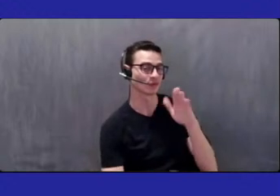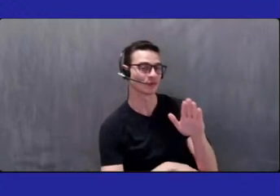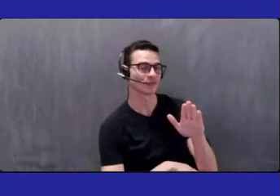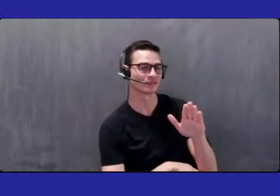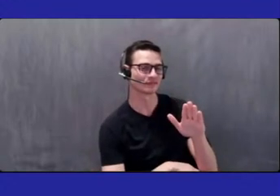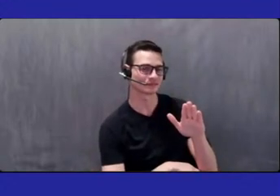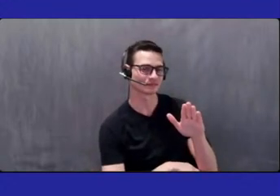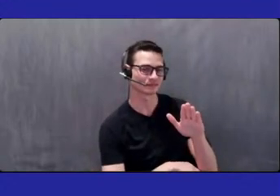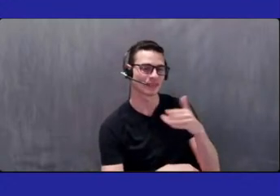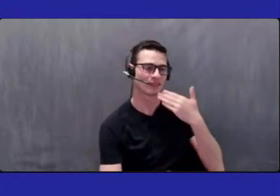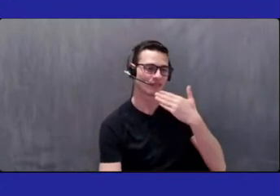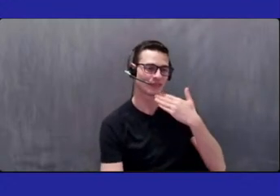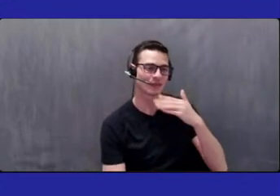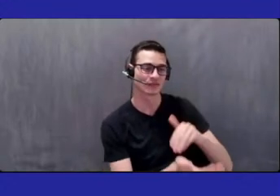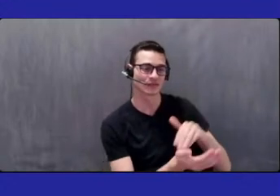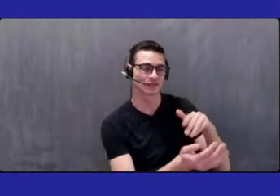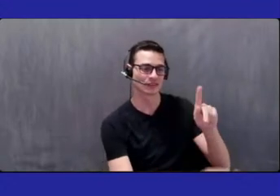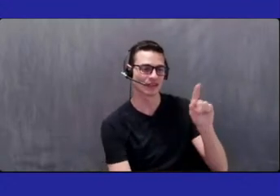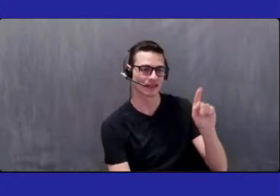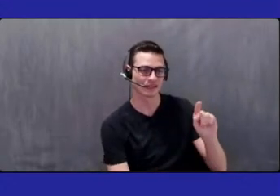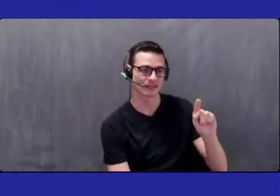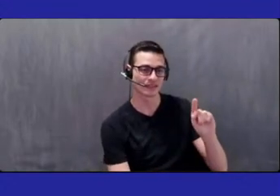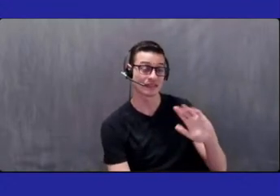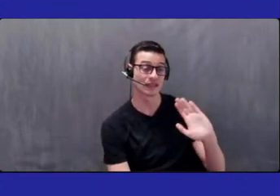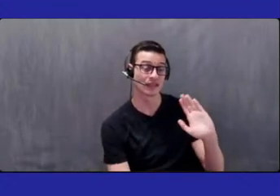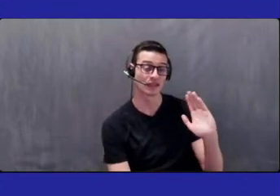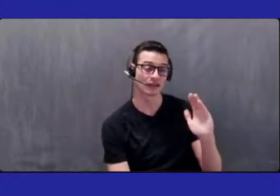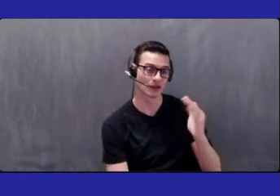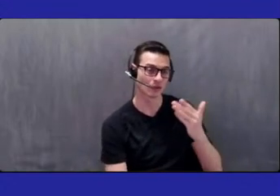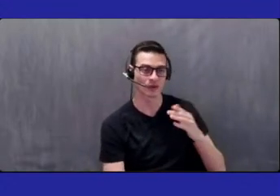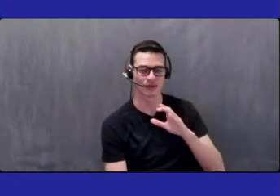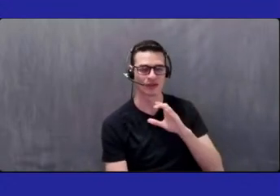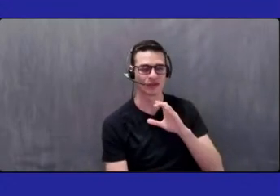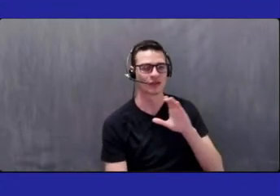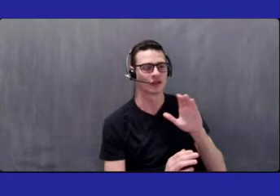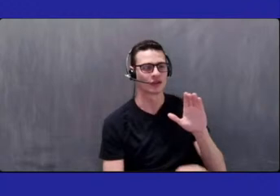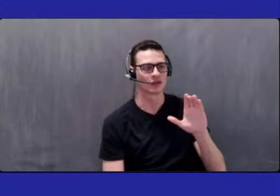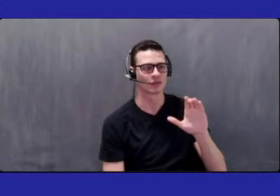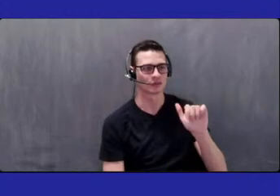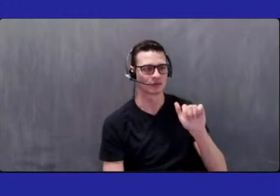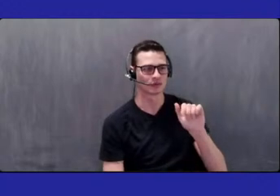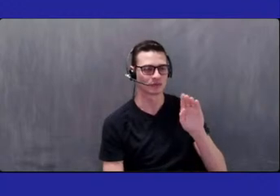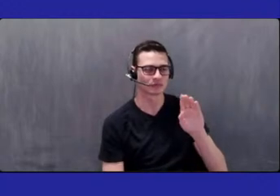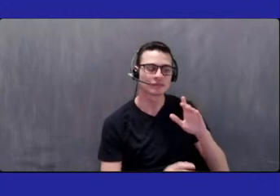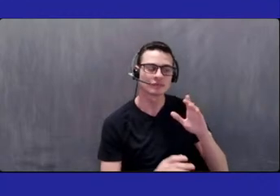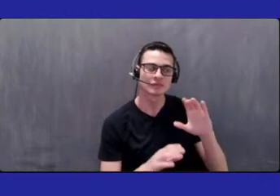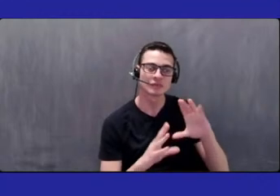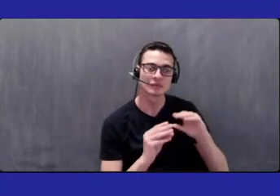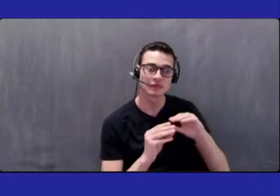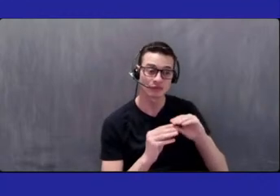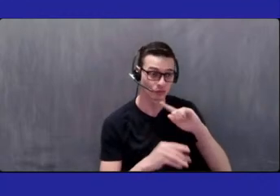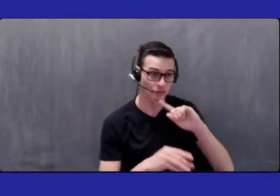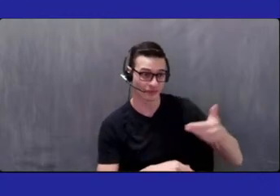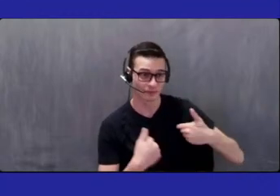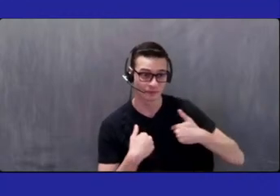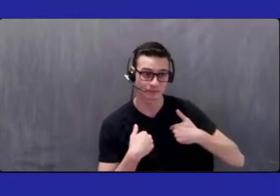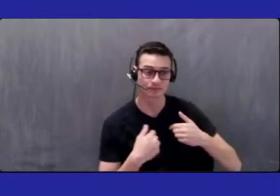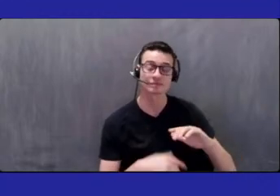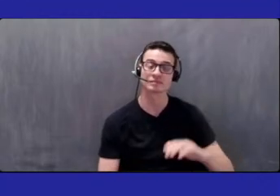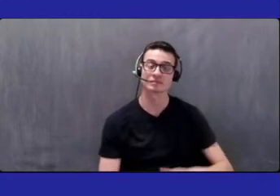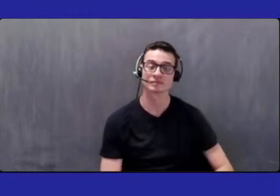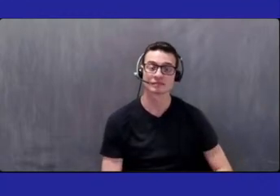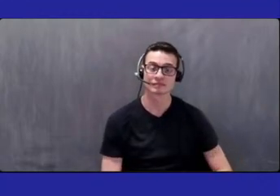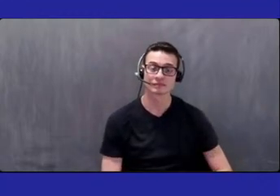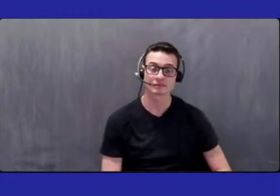Relations Committee for inviting South Brooklyn Health to report tonight. With me tonight is our Chief Medical Officer, Dr.